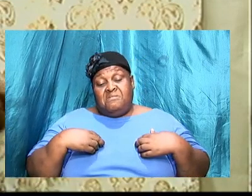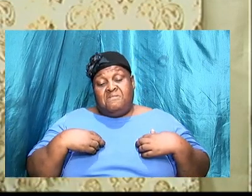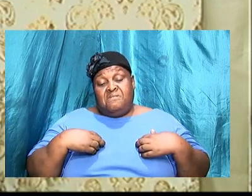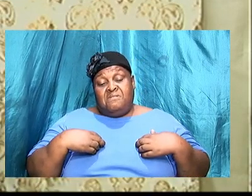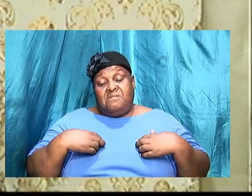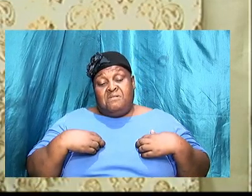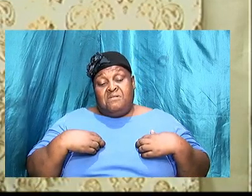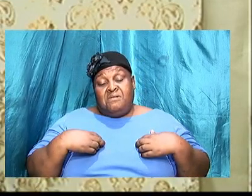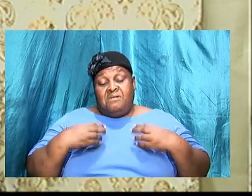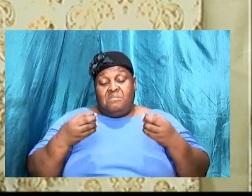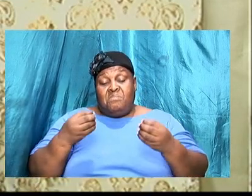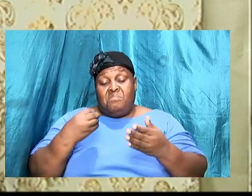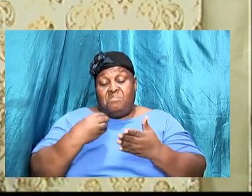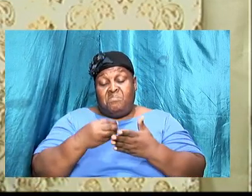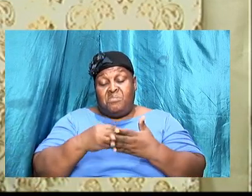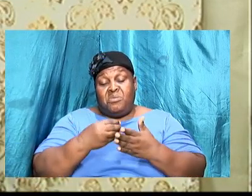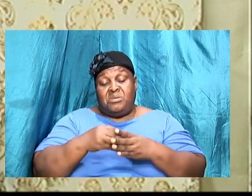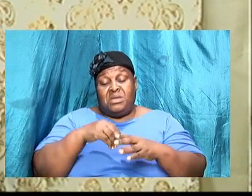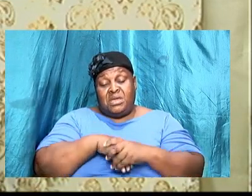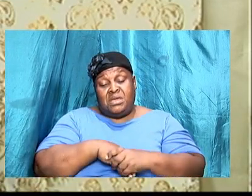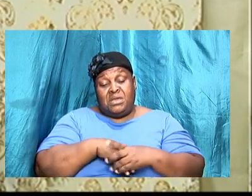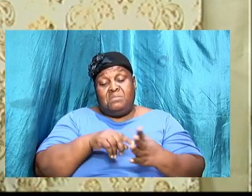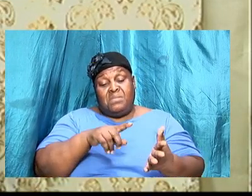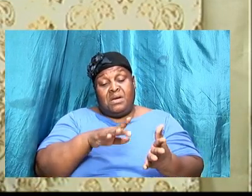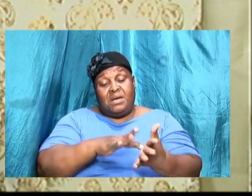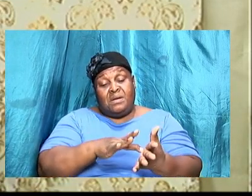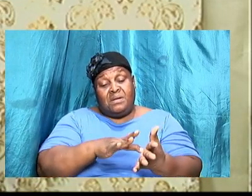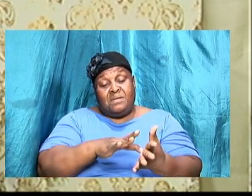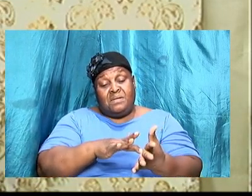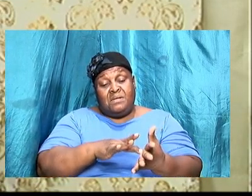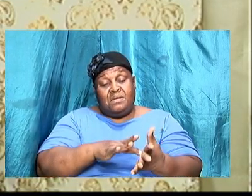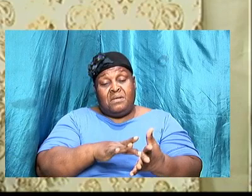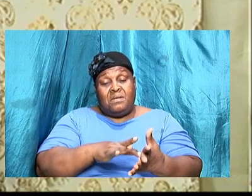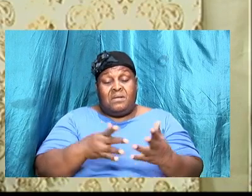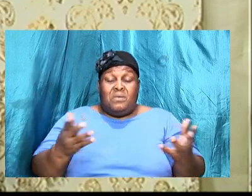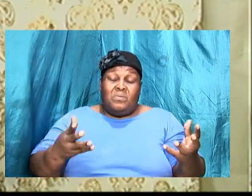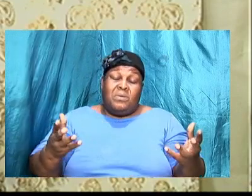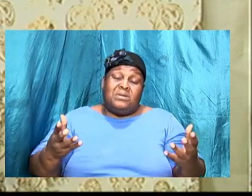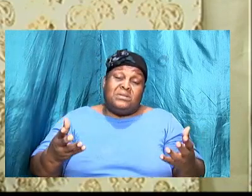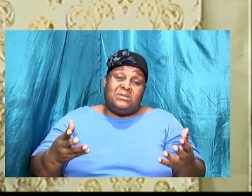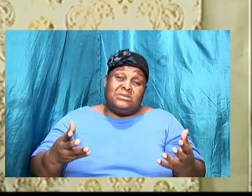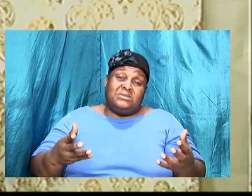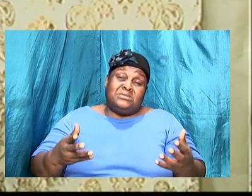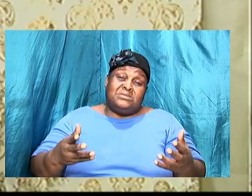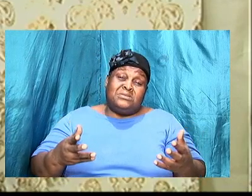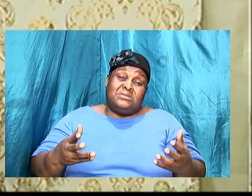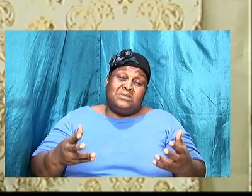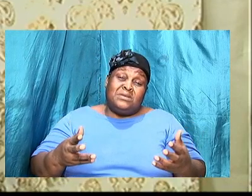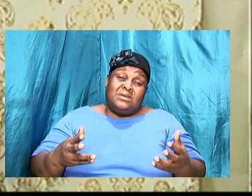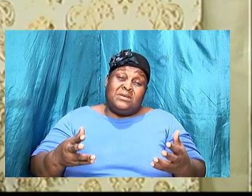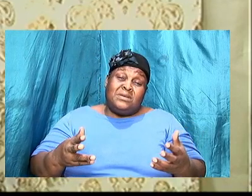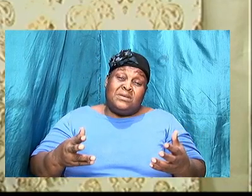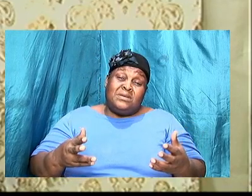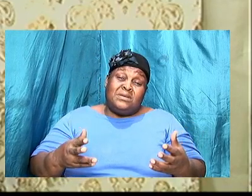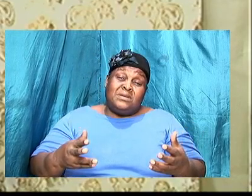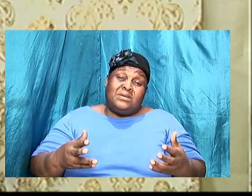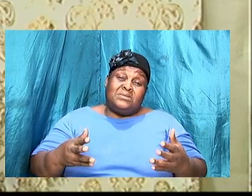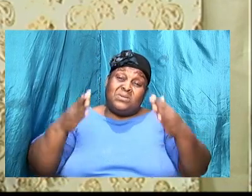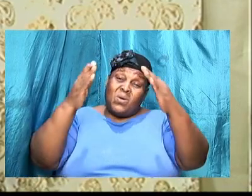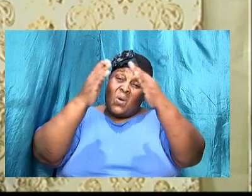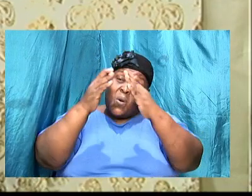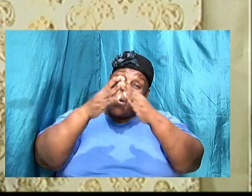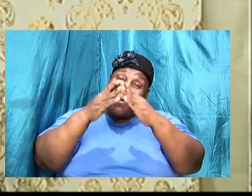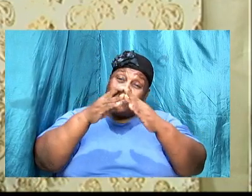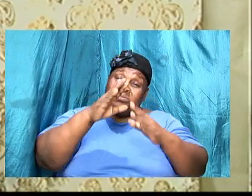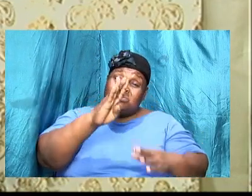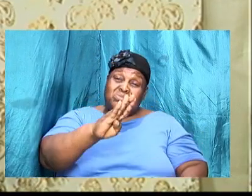and then you are going to find out what is the mortgage payment without lying on the farm you know that